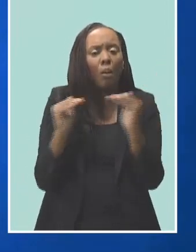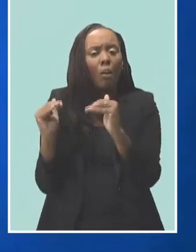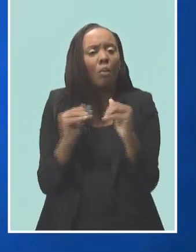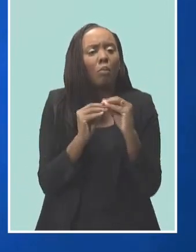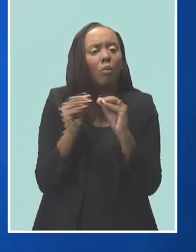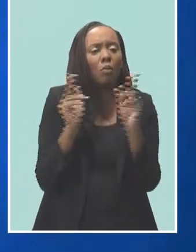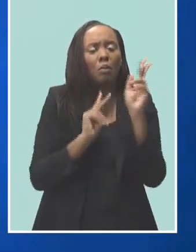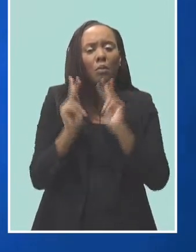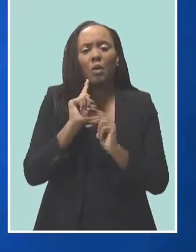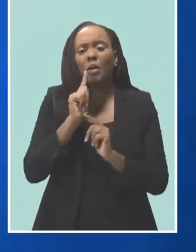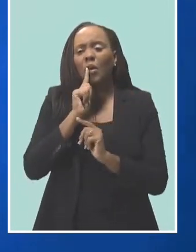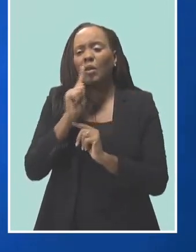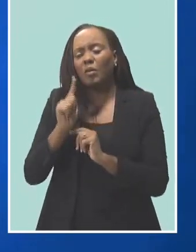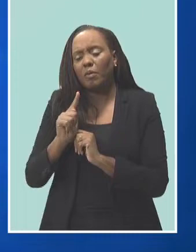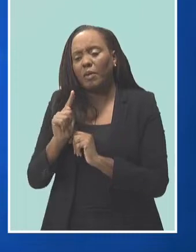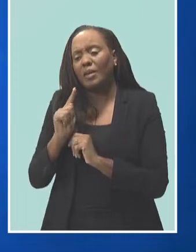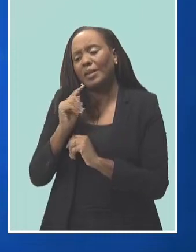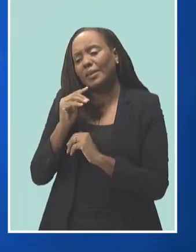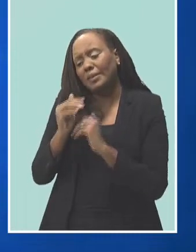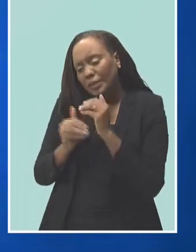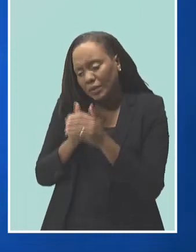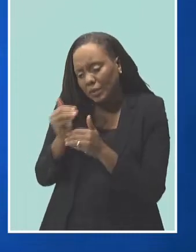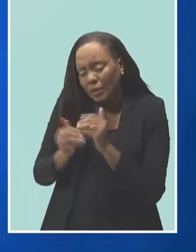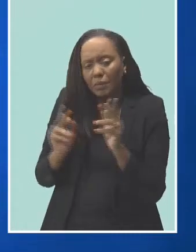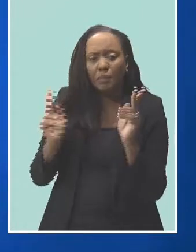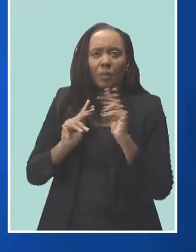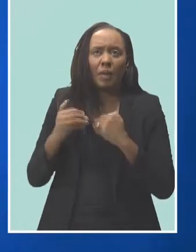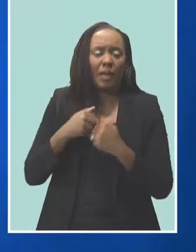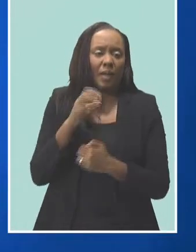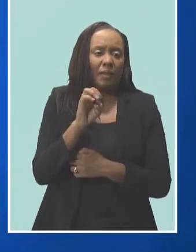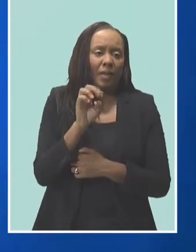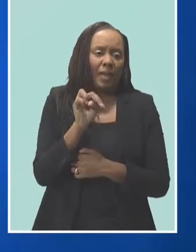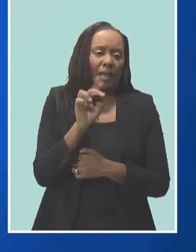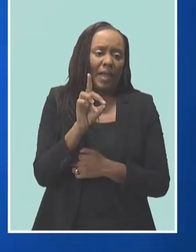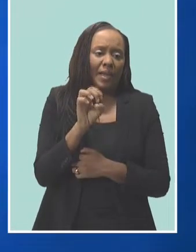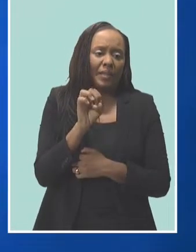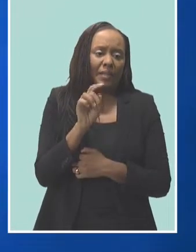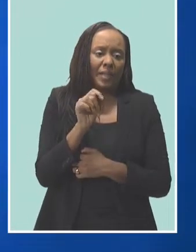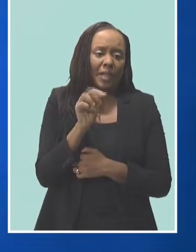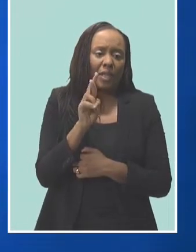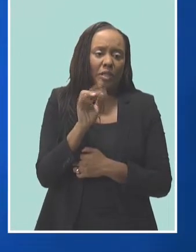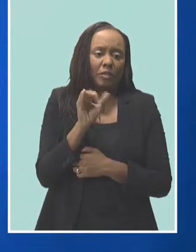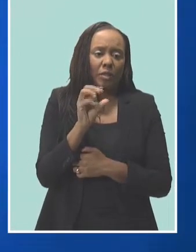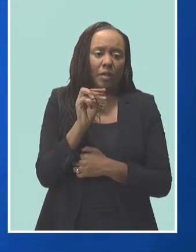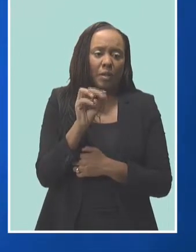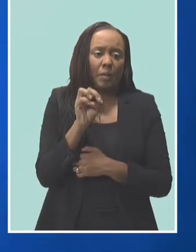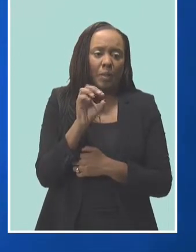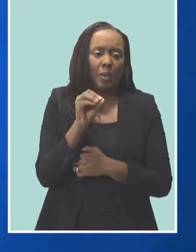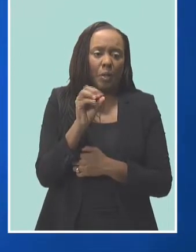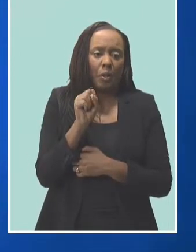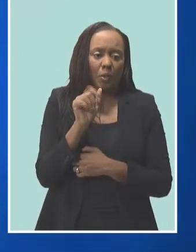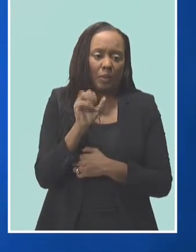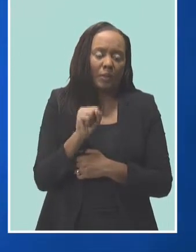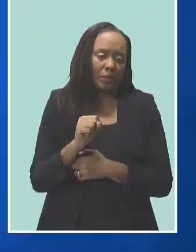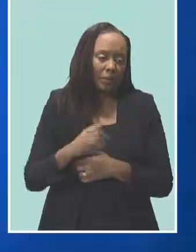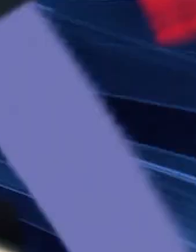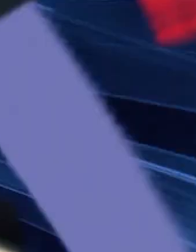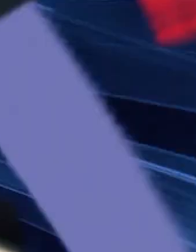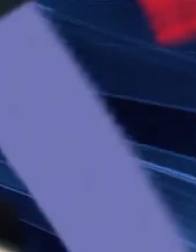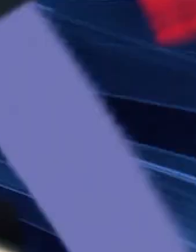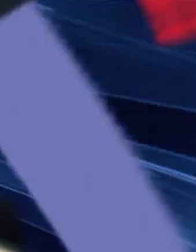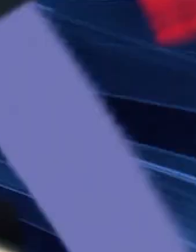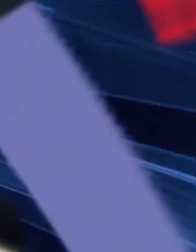considerate of those with endometriosis or reach out to the foundation. Rhianna Phillips, CBC News.